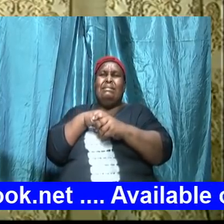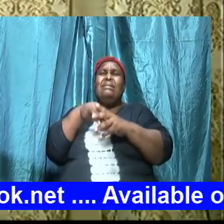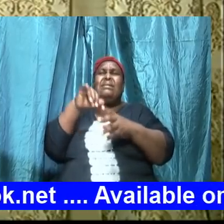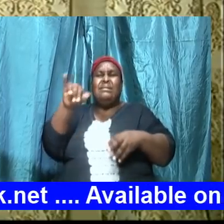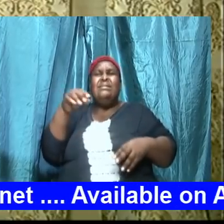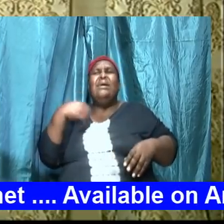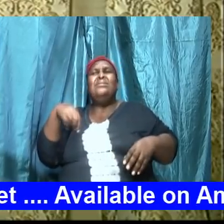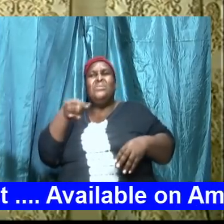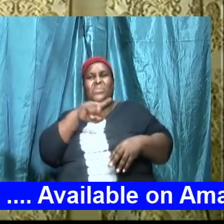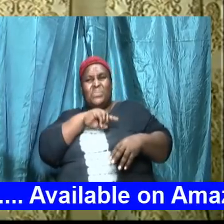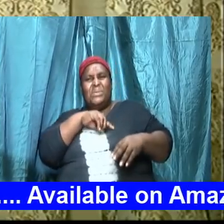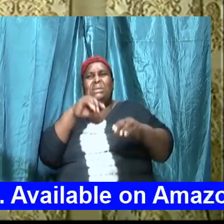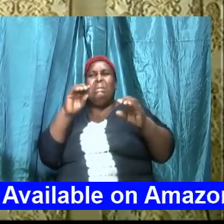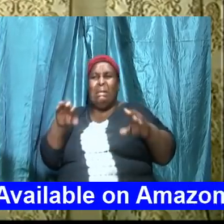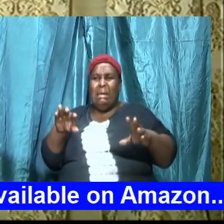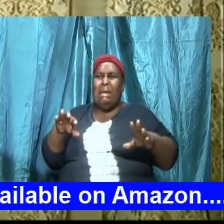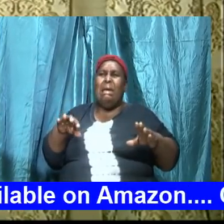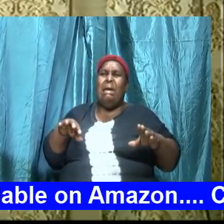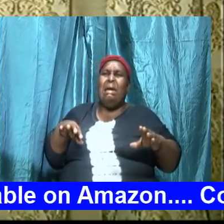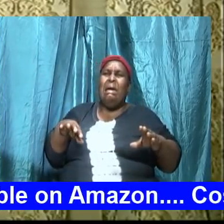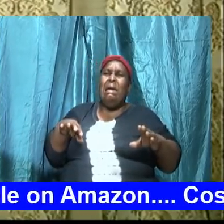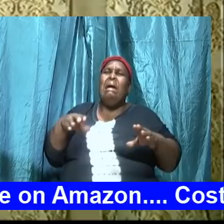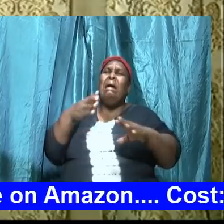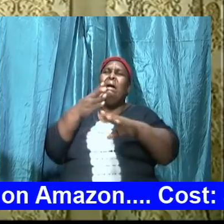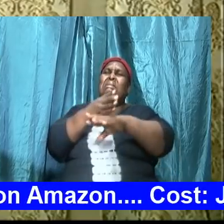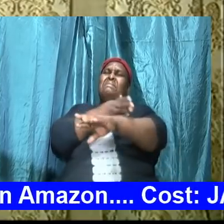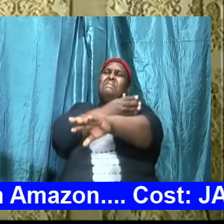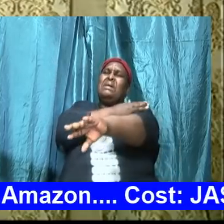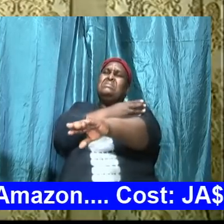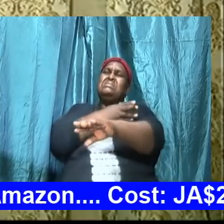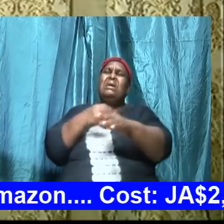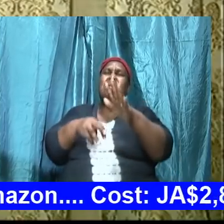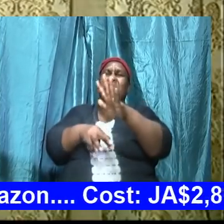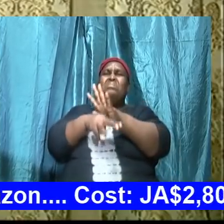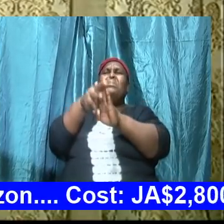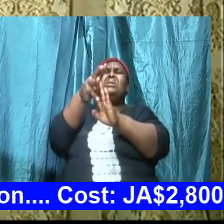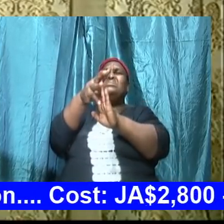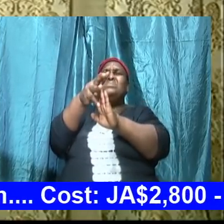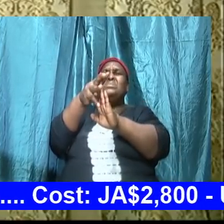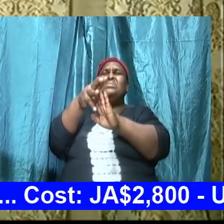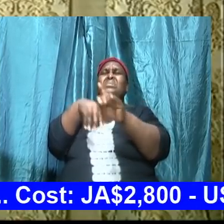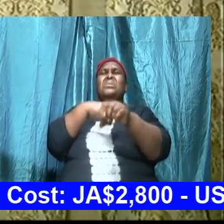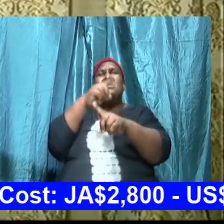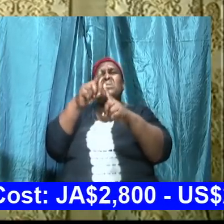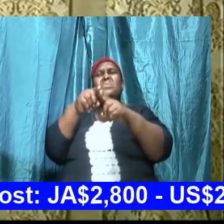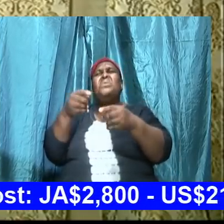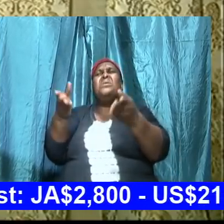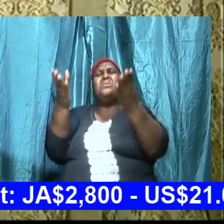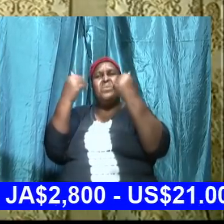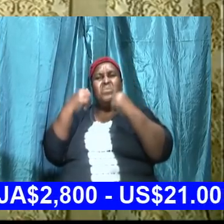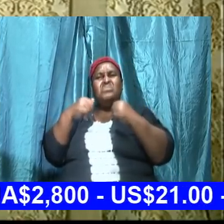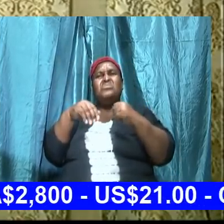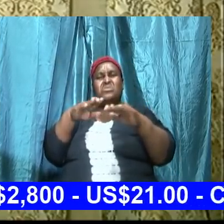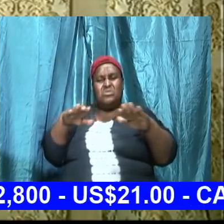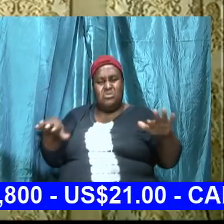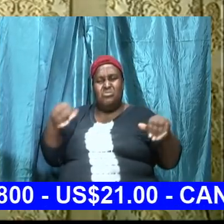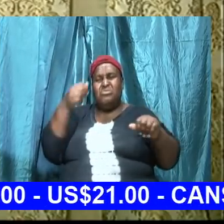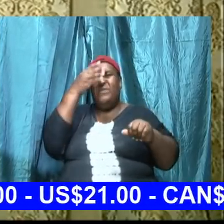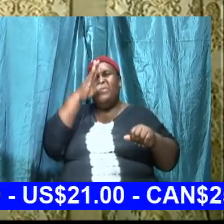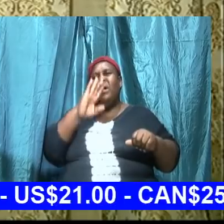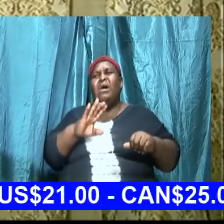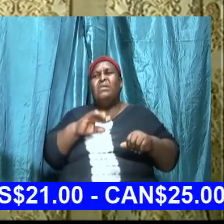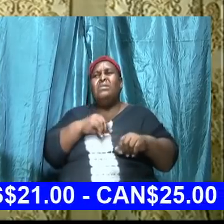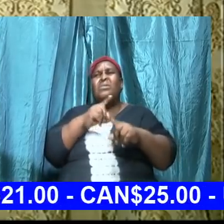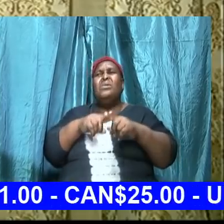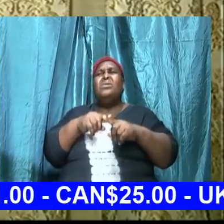we can proceed and we can advance and we can mature when it comes to the child of God when it comes